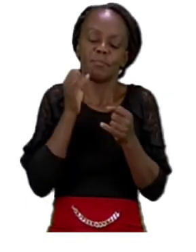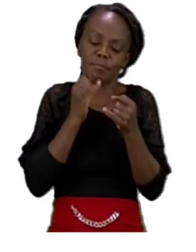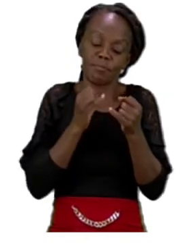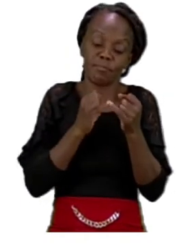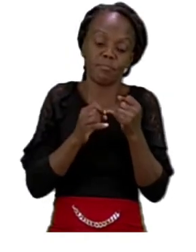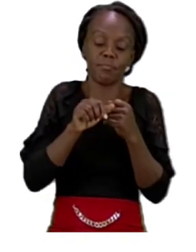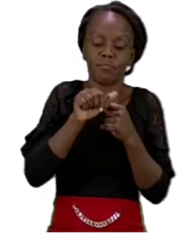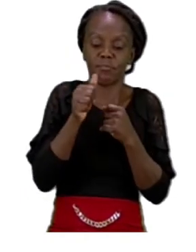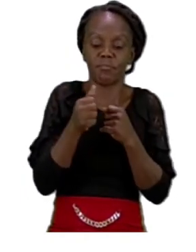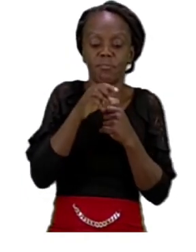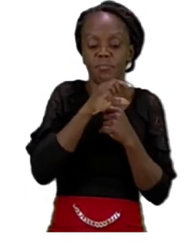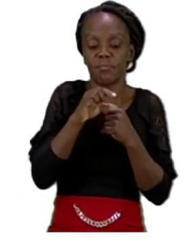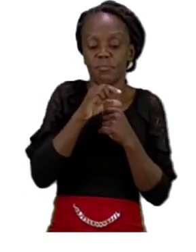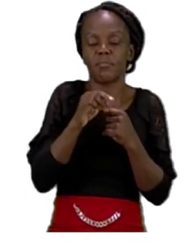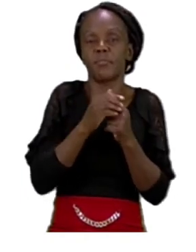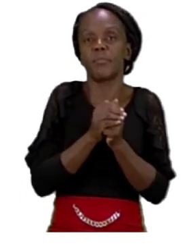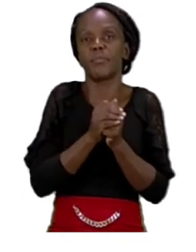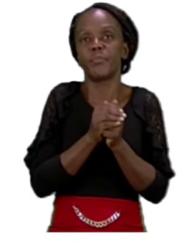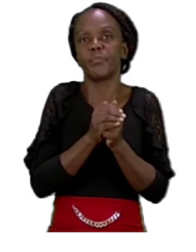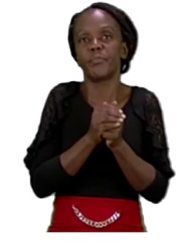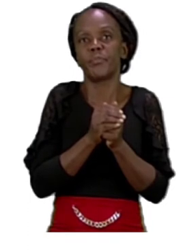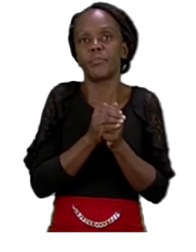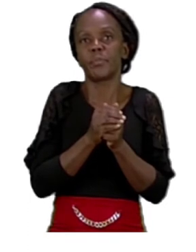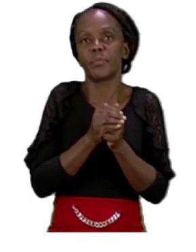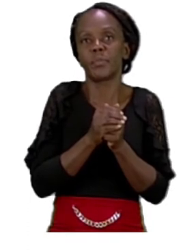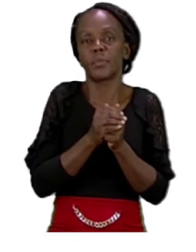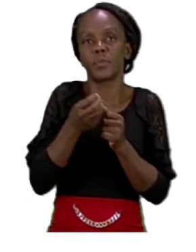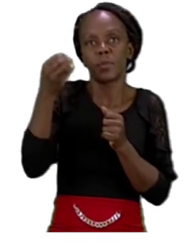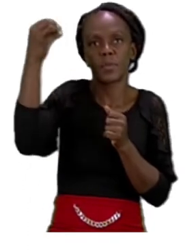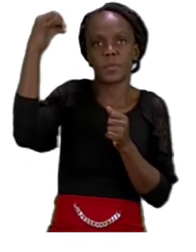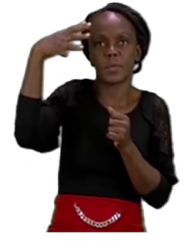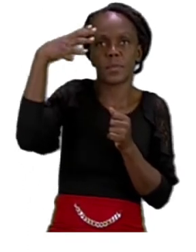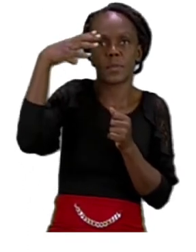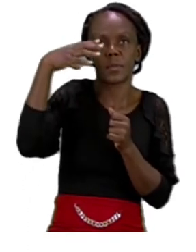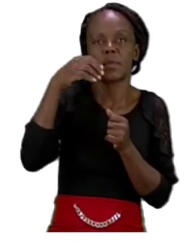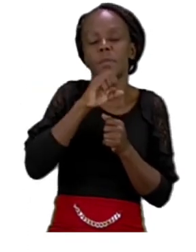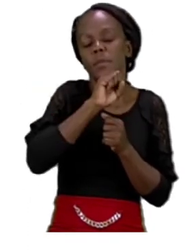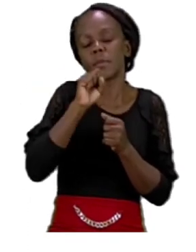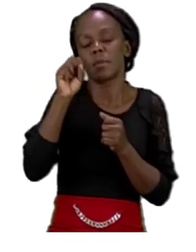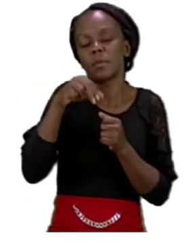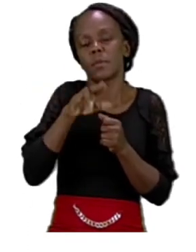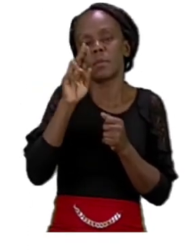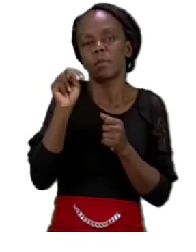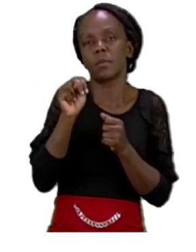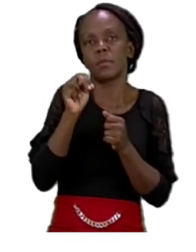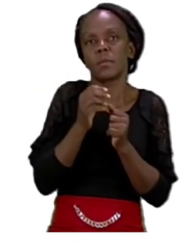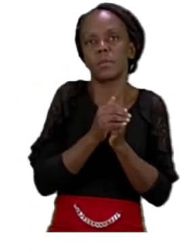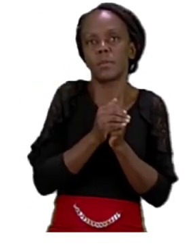words are repeat after me sun sun